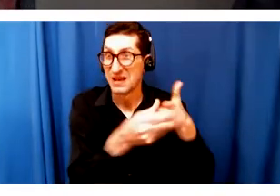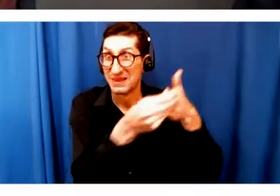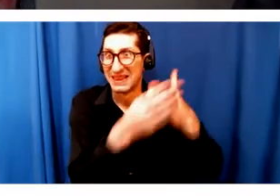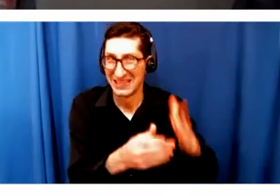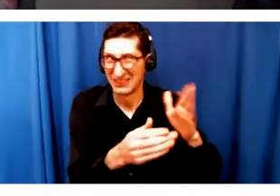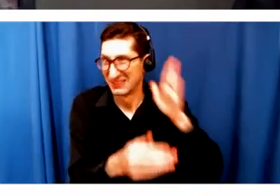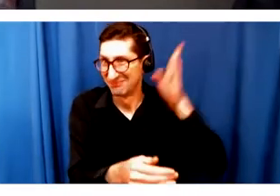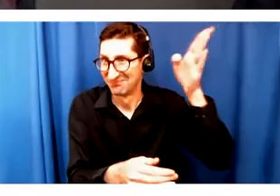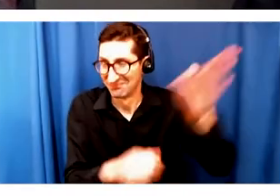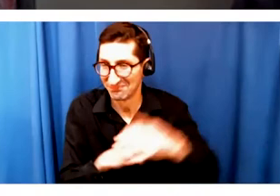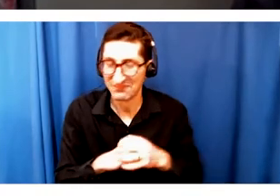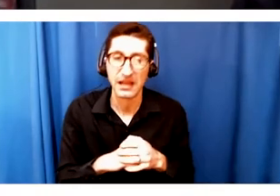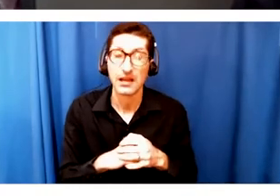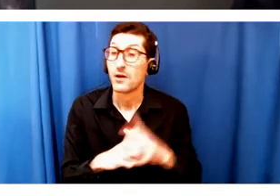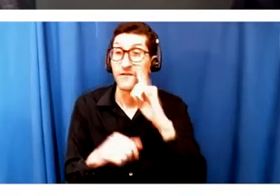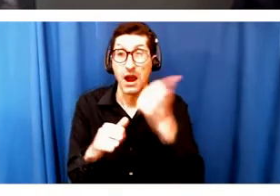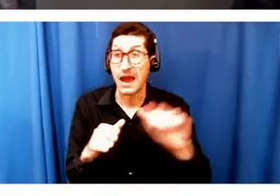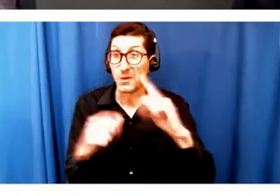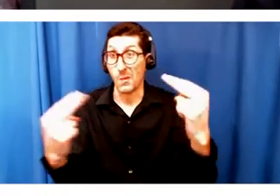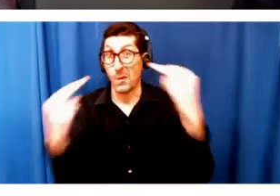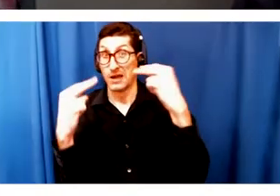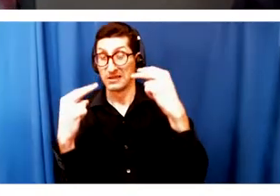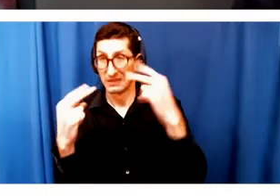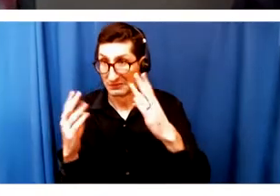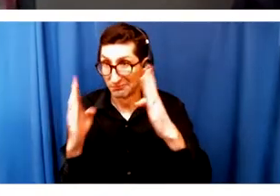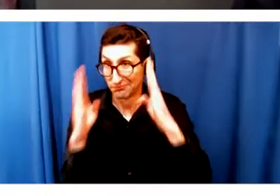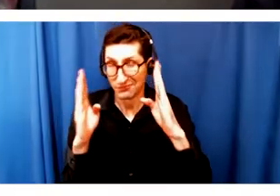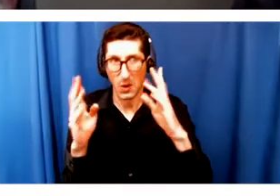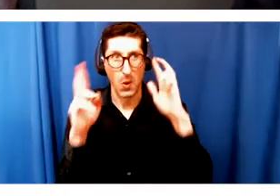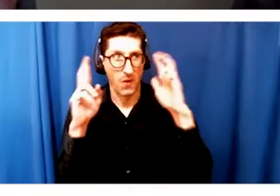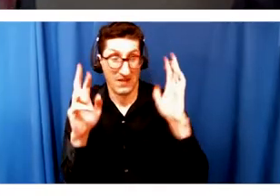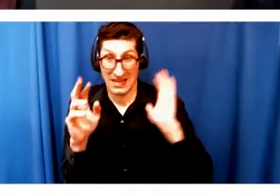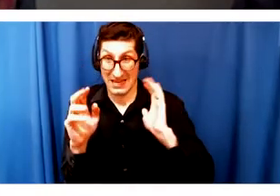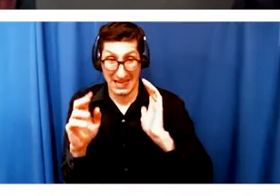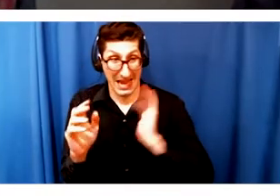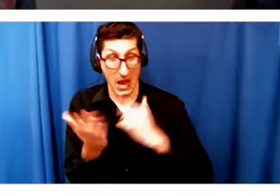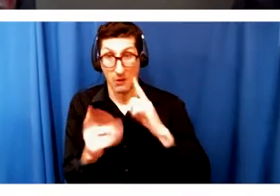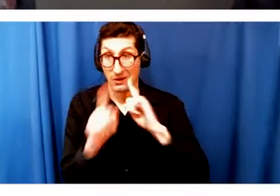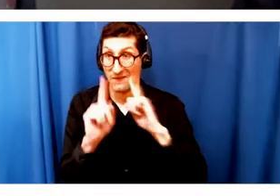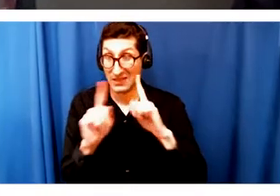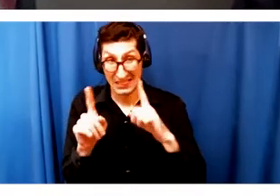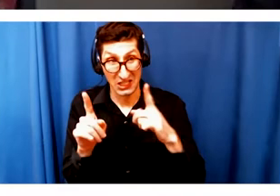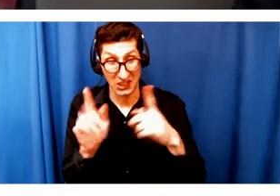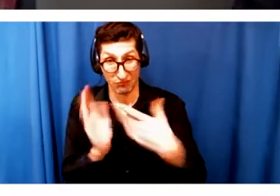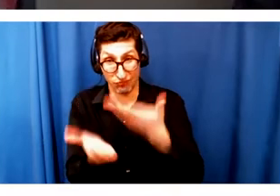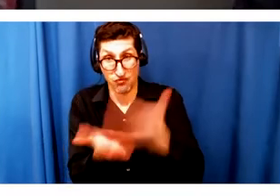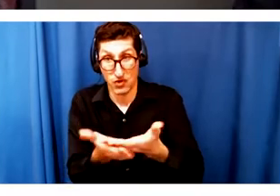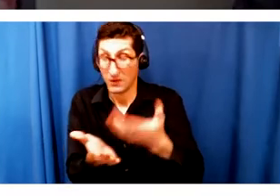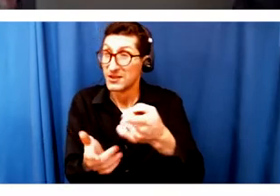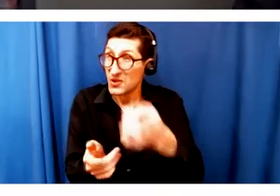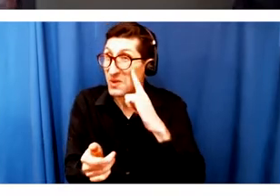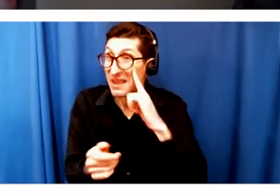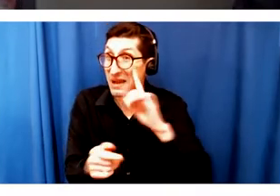and for anybody listening, I hope that this past conversation has let you know that if you think that Boston Theater is lying dormant through all of this,